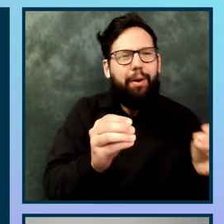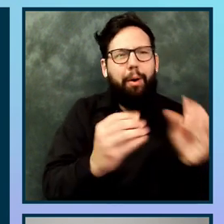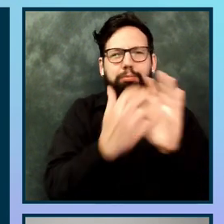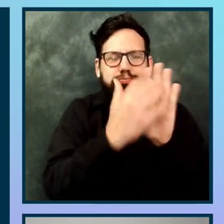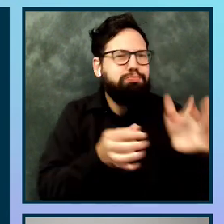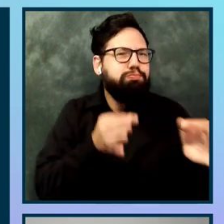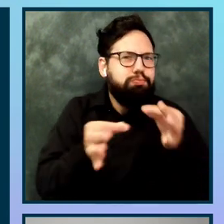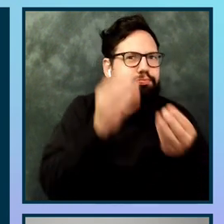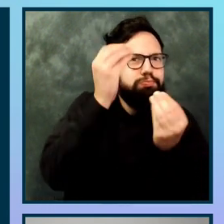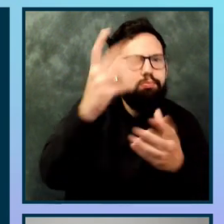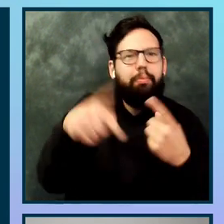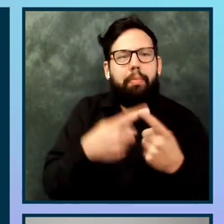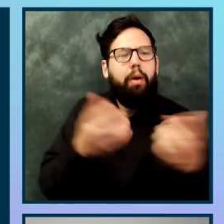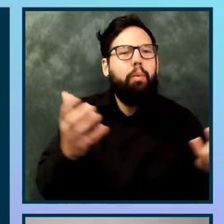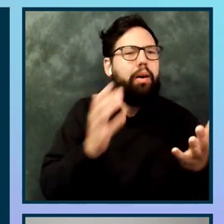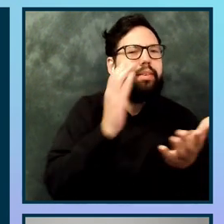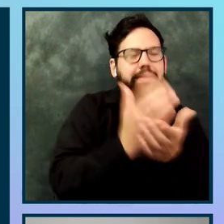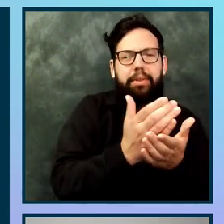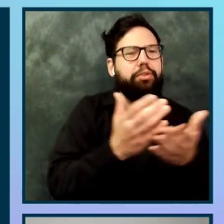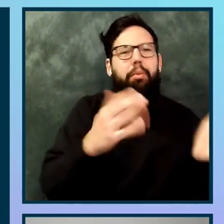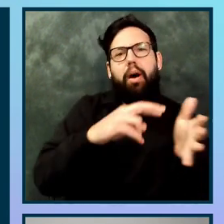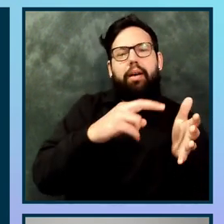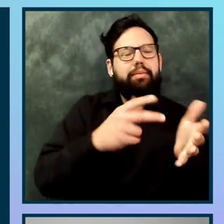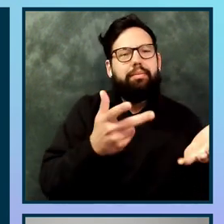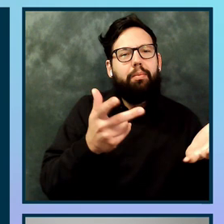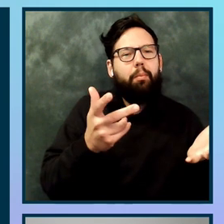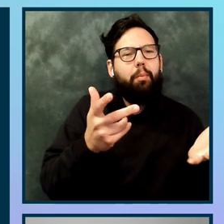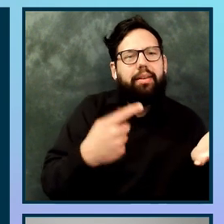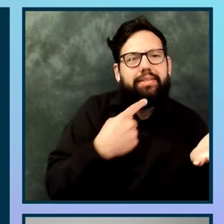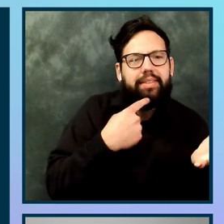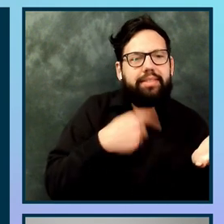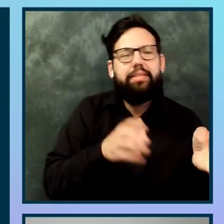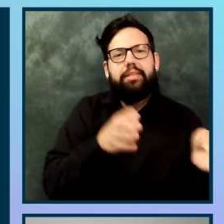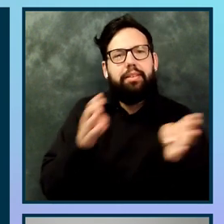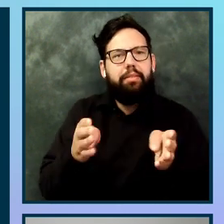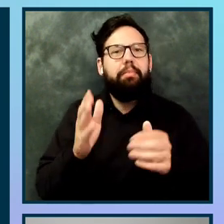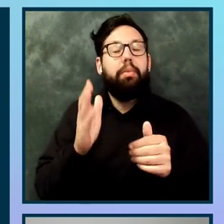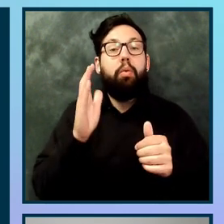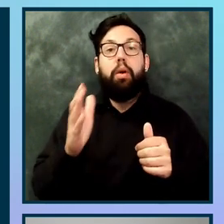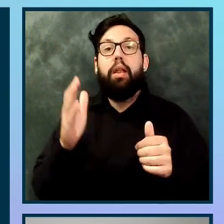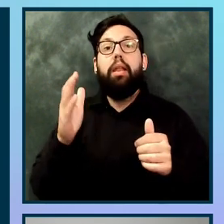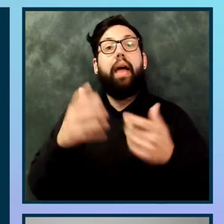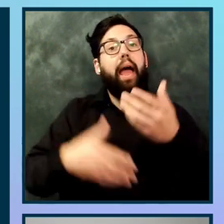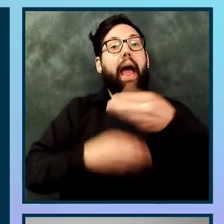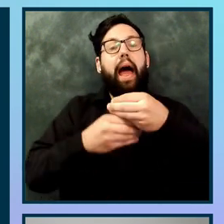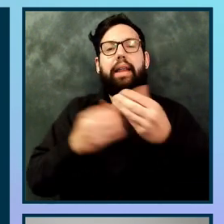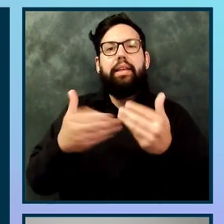In the window of the browser, you can see a highlight that which images don't have